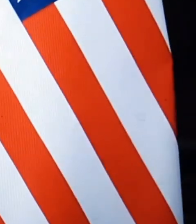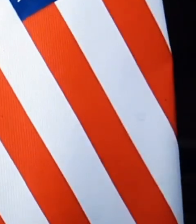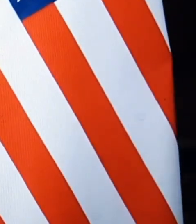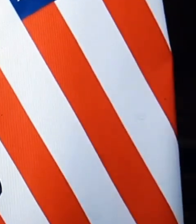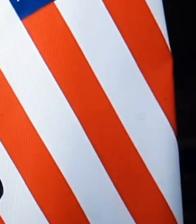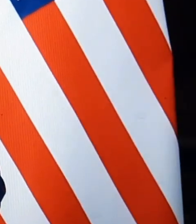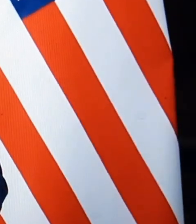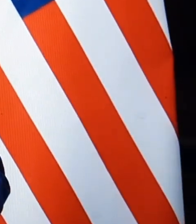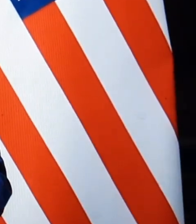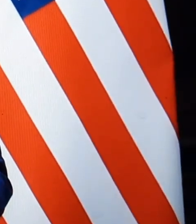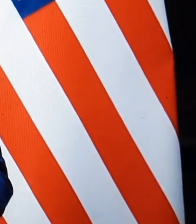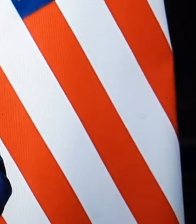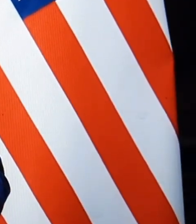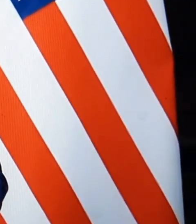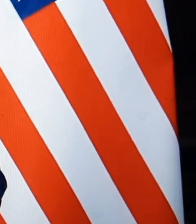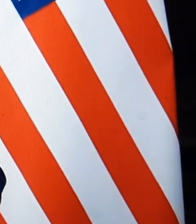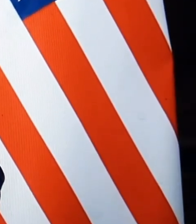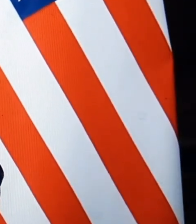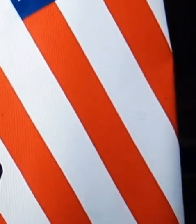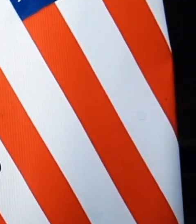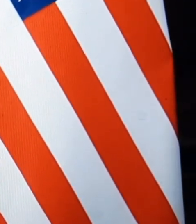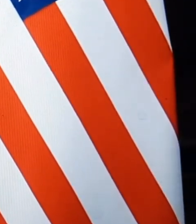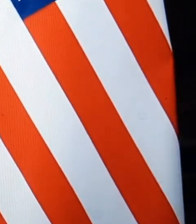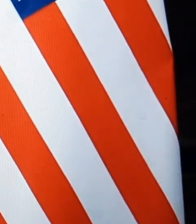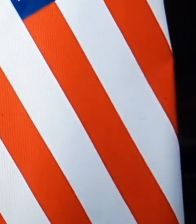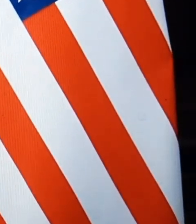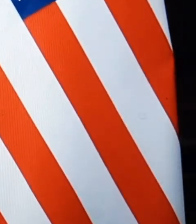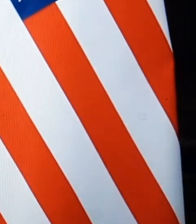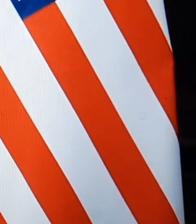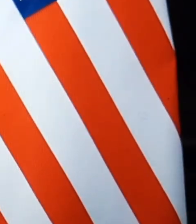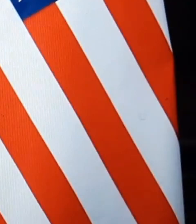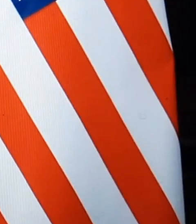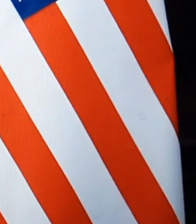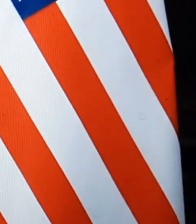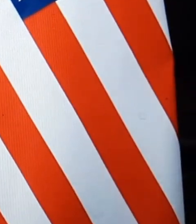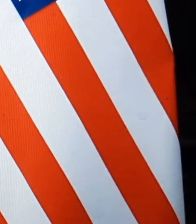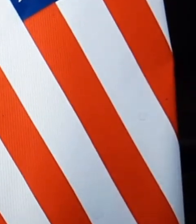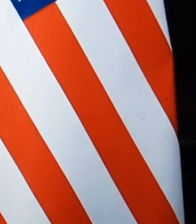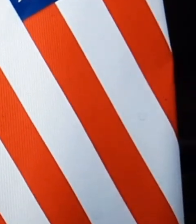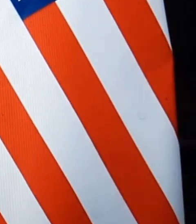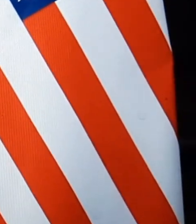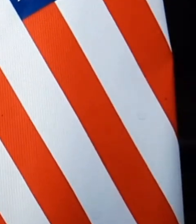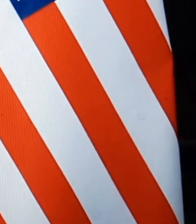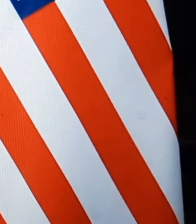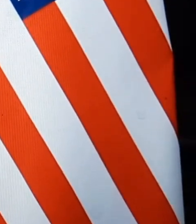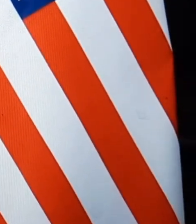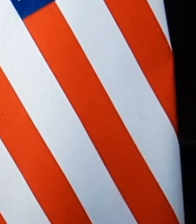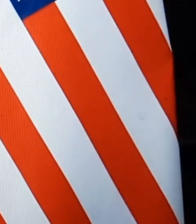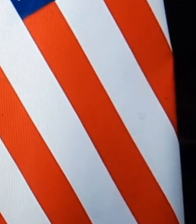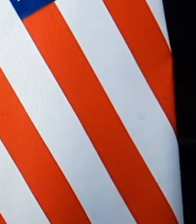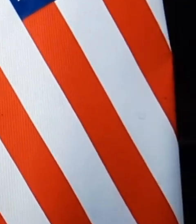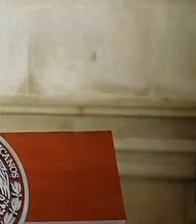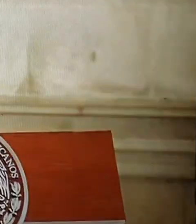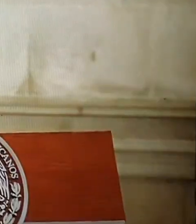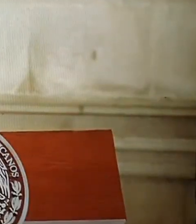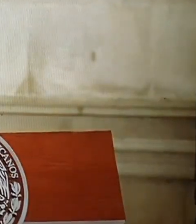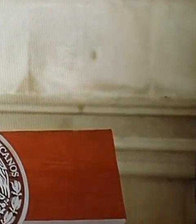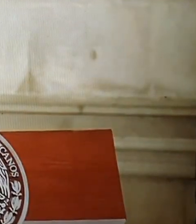In just the last six months, our joint patrols in Mexico have resulted in the arrest of more than 7